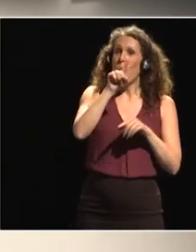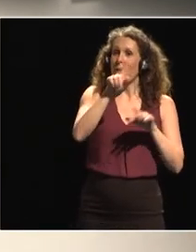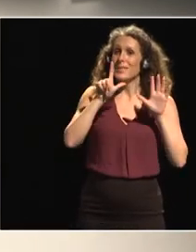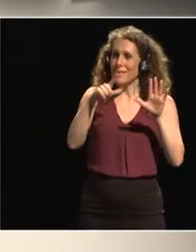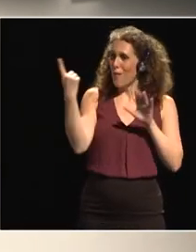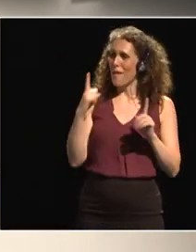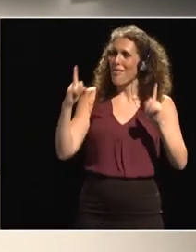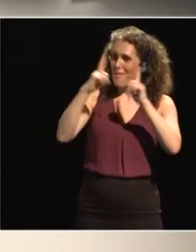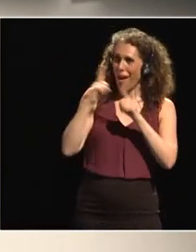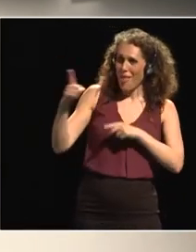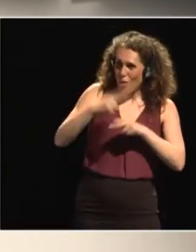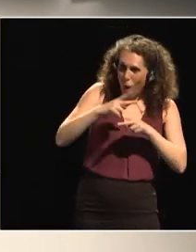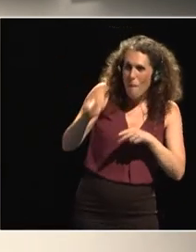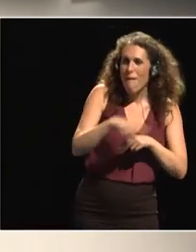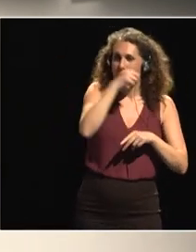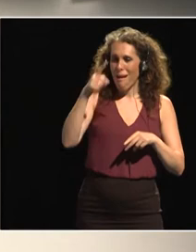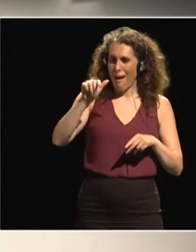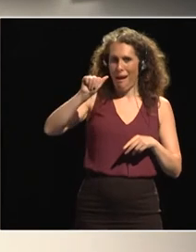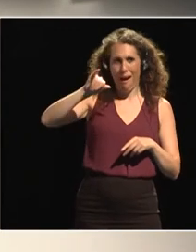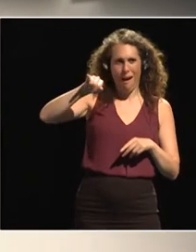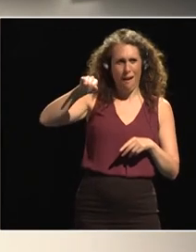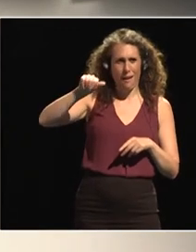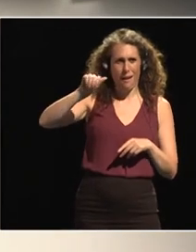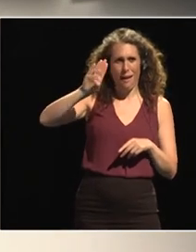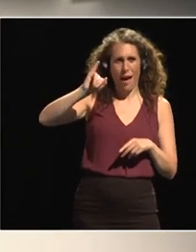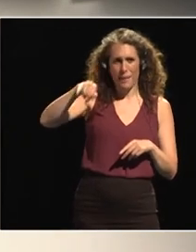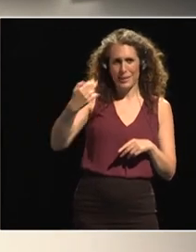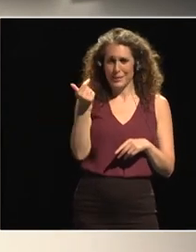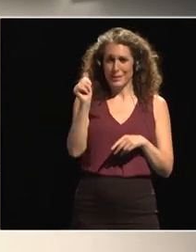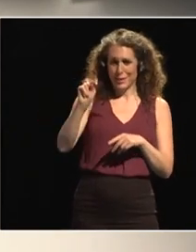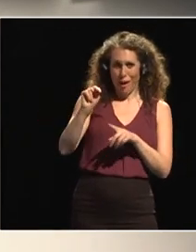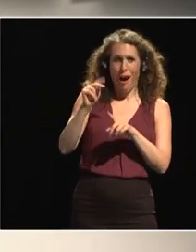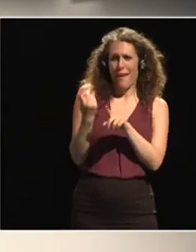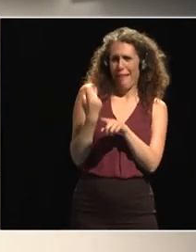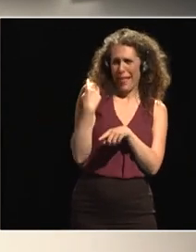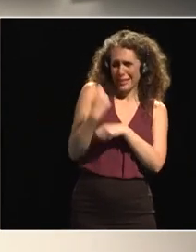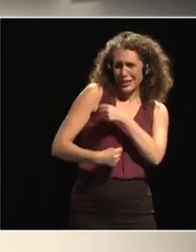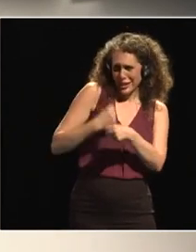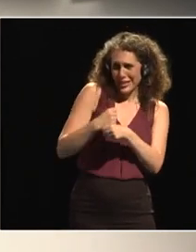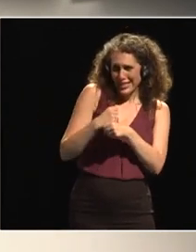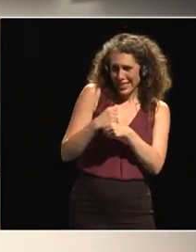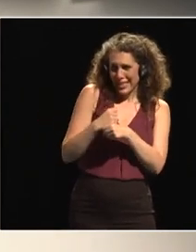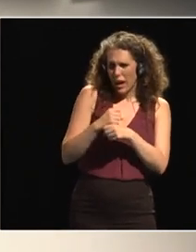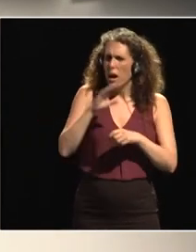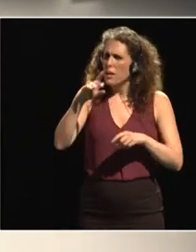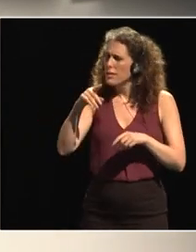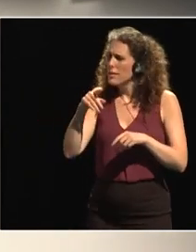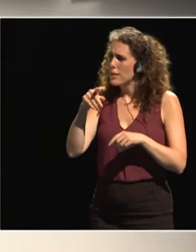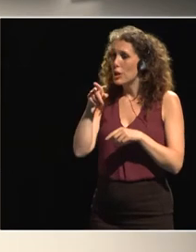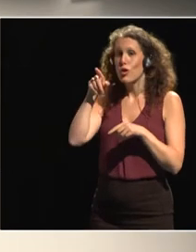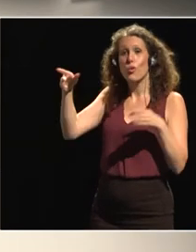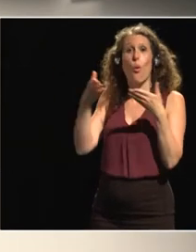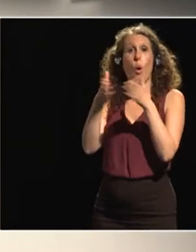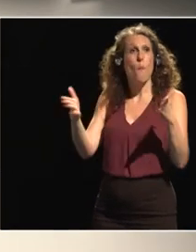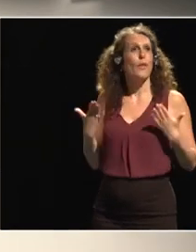in abidjan in november i think of last year yeah and i can understand you opened saying that we need to